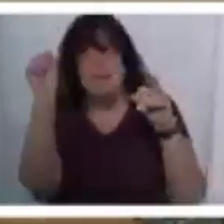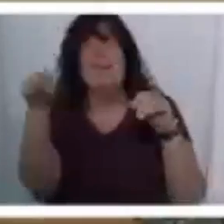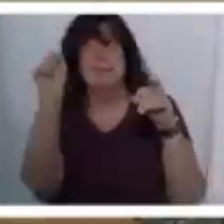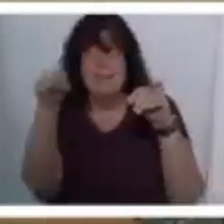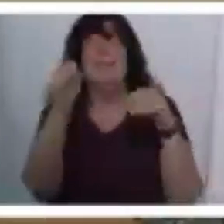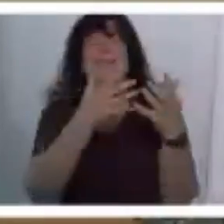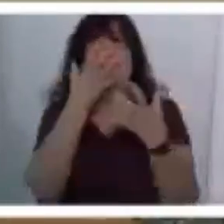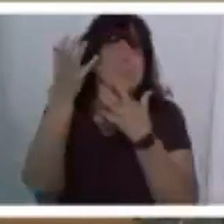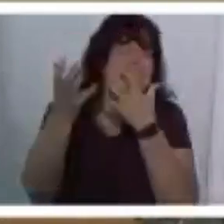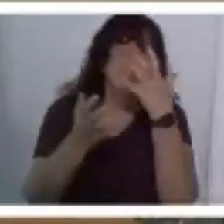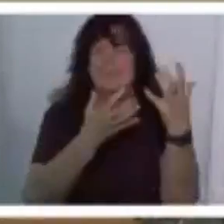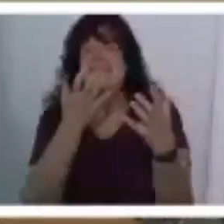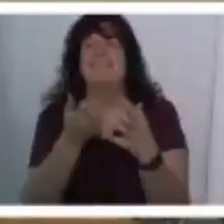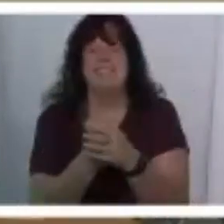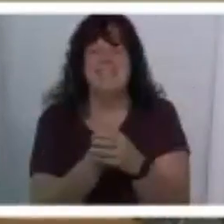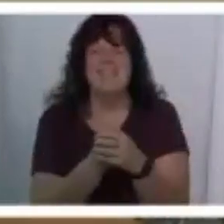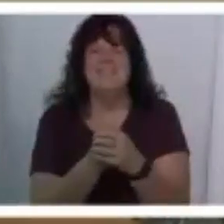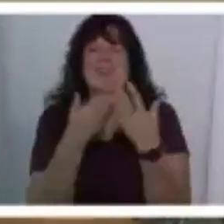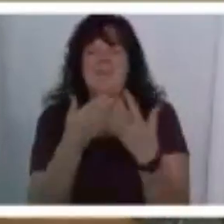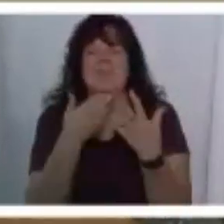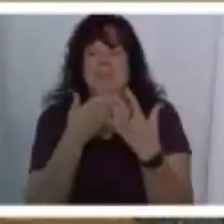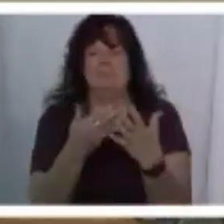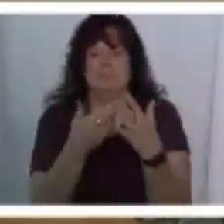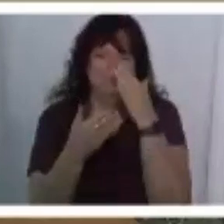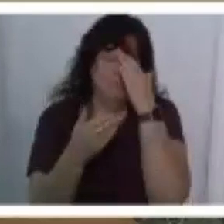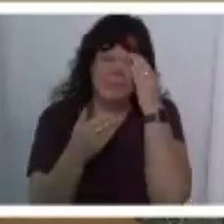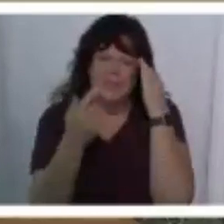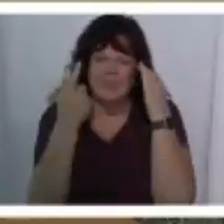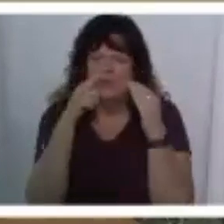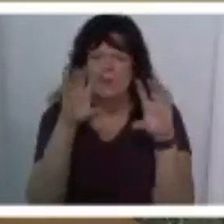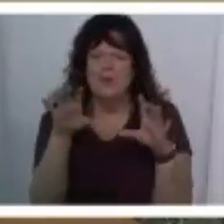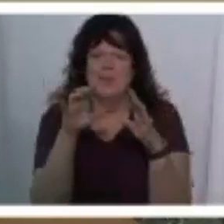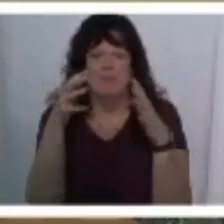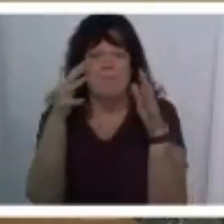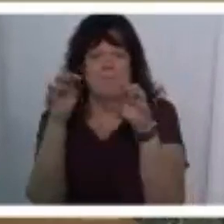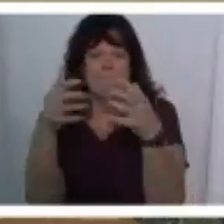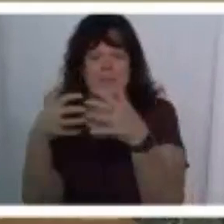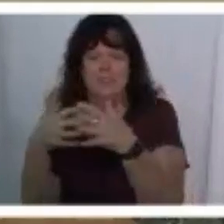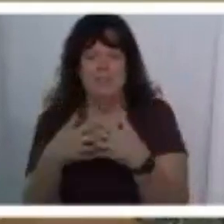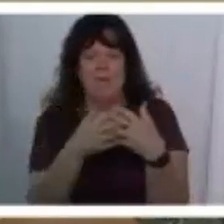i i want to thank him for lining up with five and 50 so we could have done that